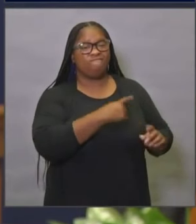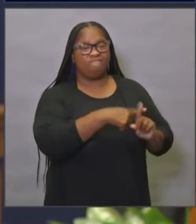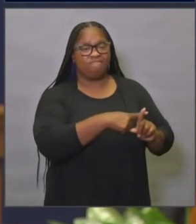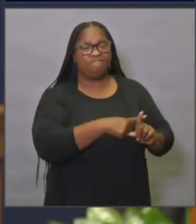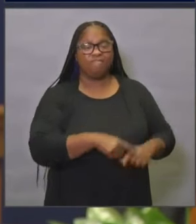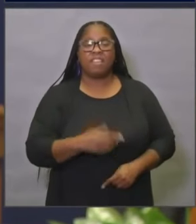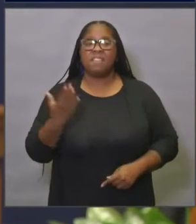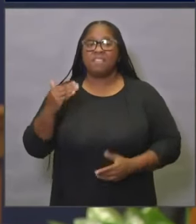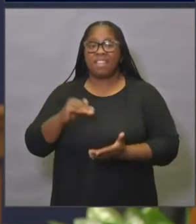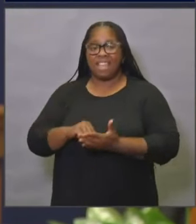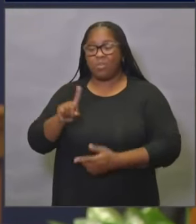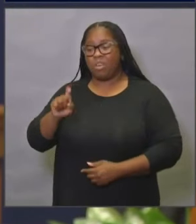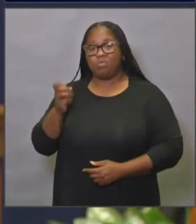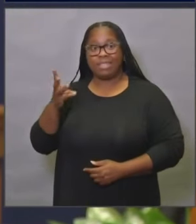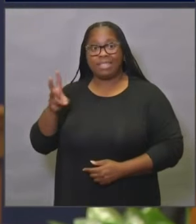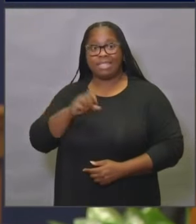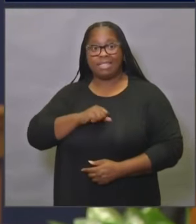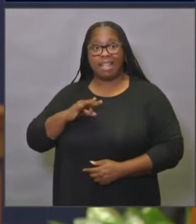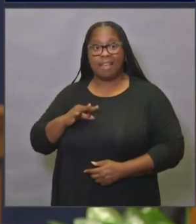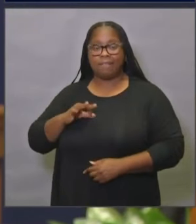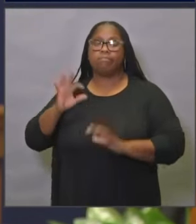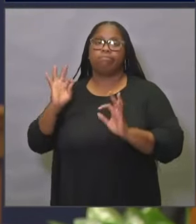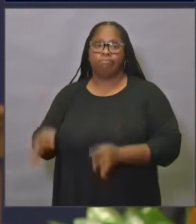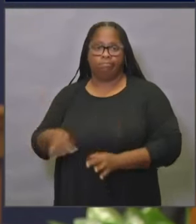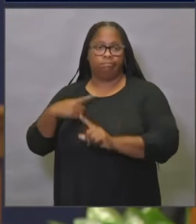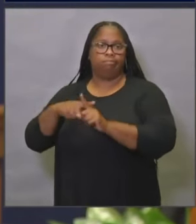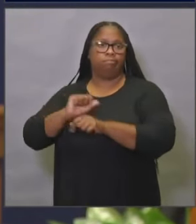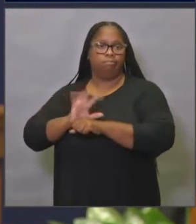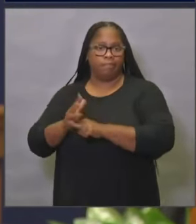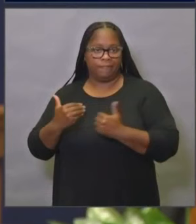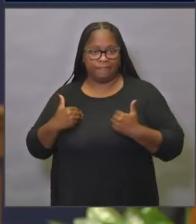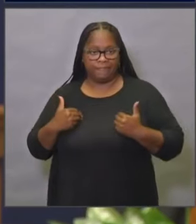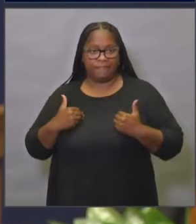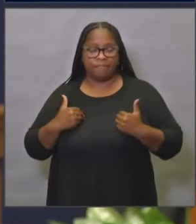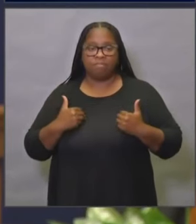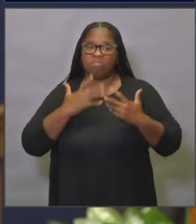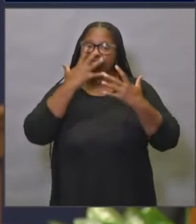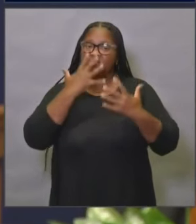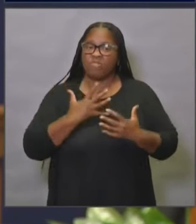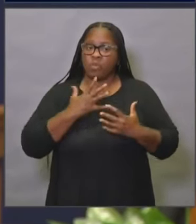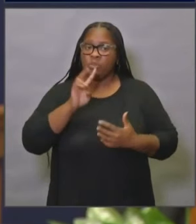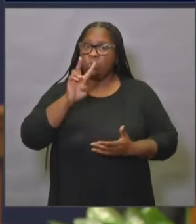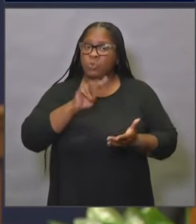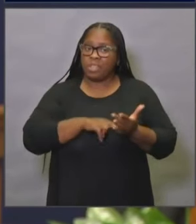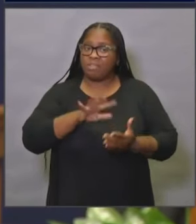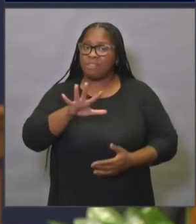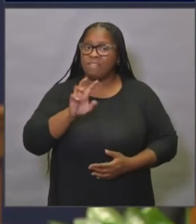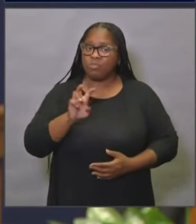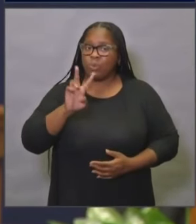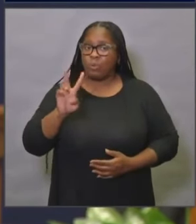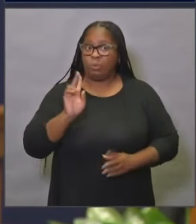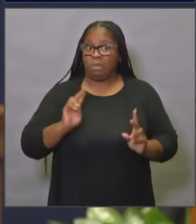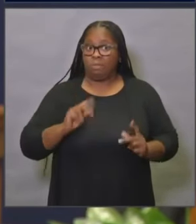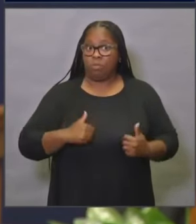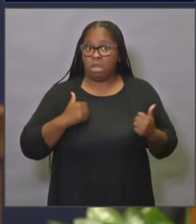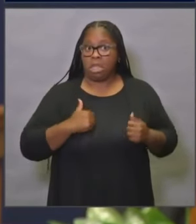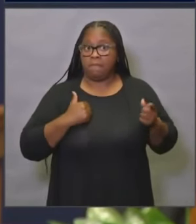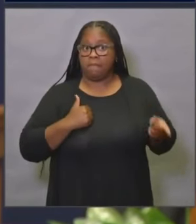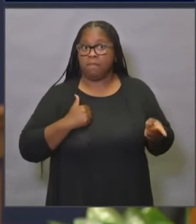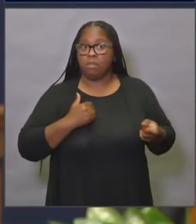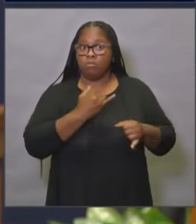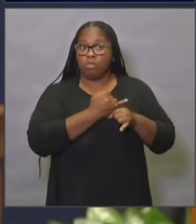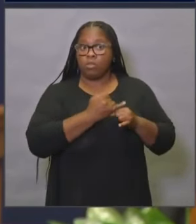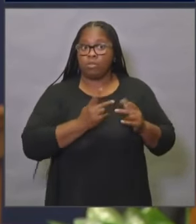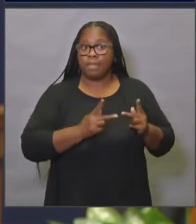15,116 are staff. We're sad to report that 2,502 residents in institutional settings